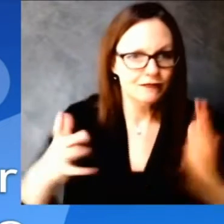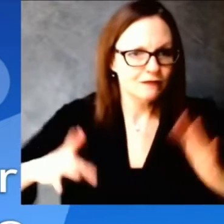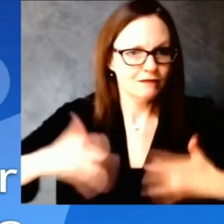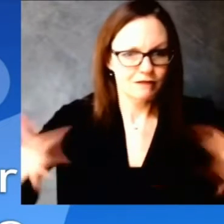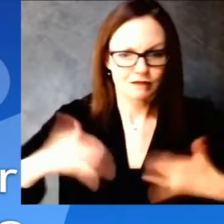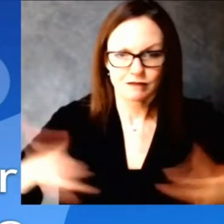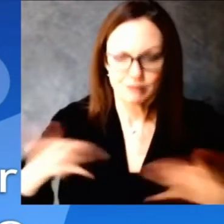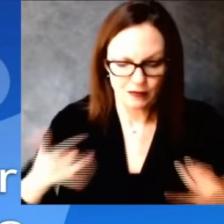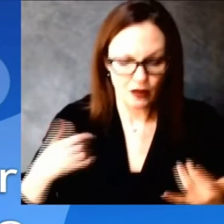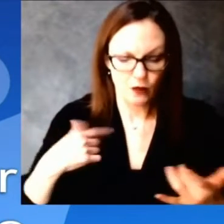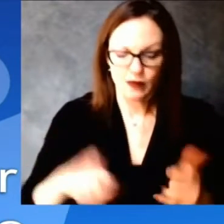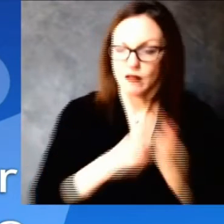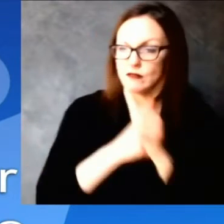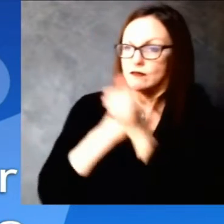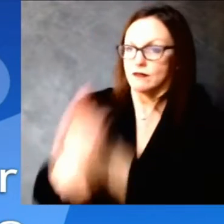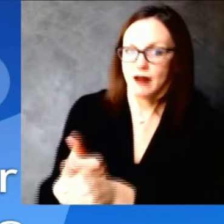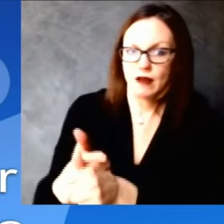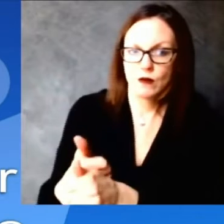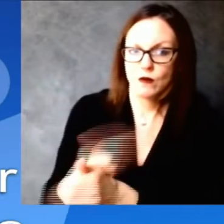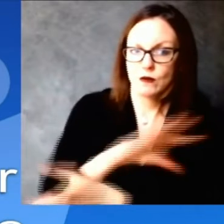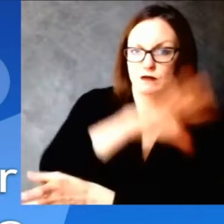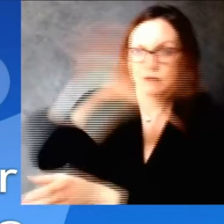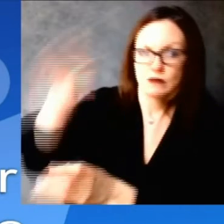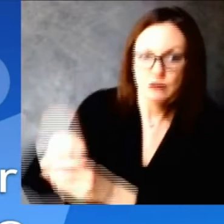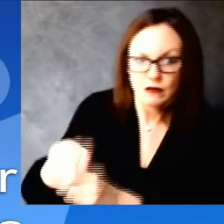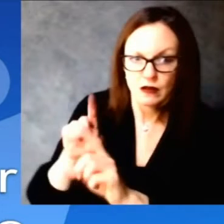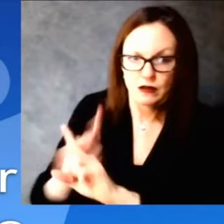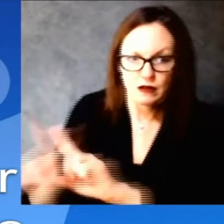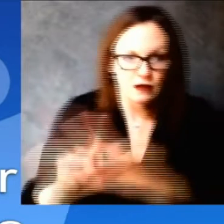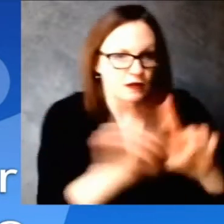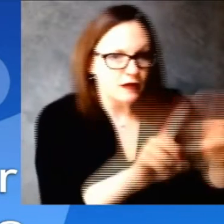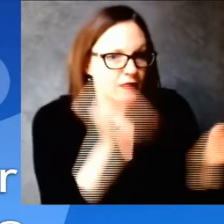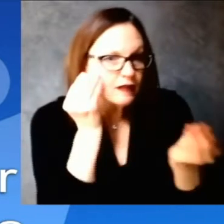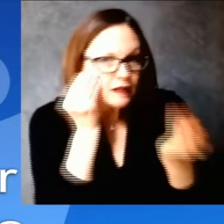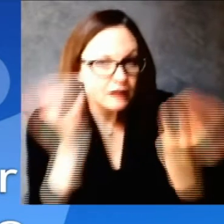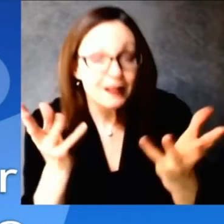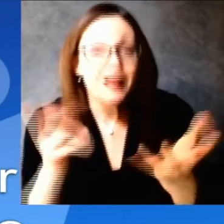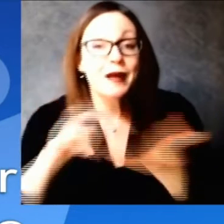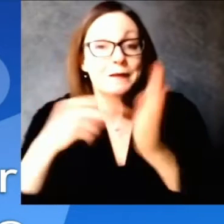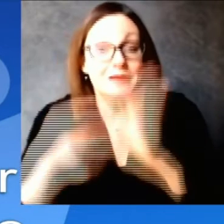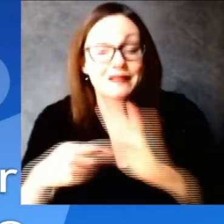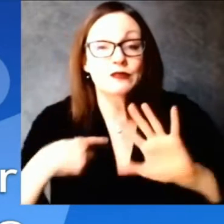encourage you to use the dhs website for the most up-to-date wisconsin information